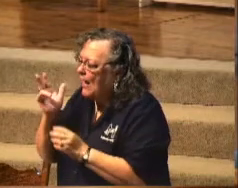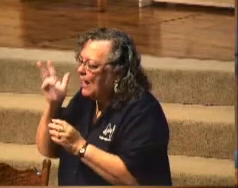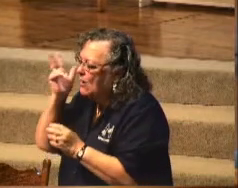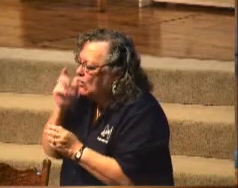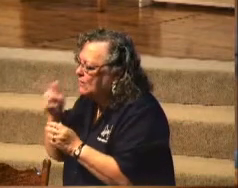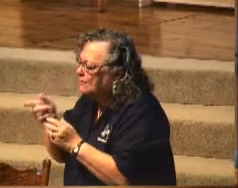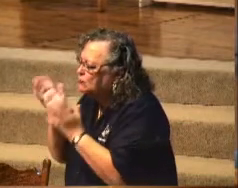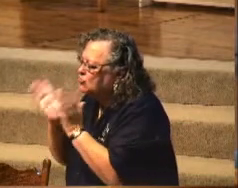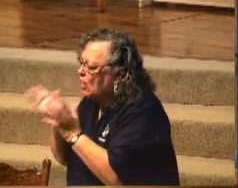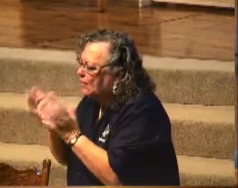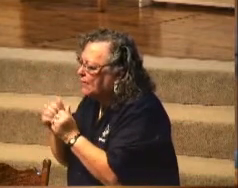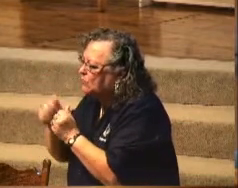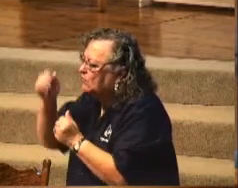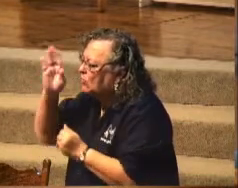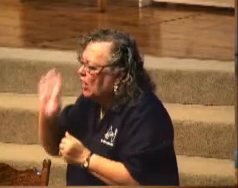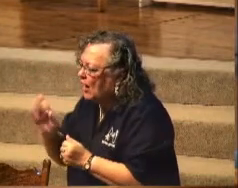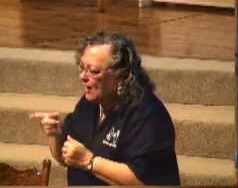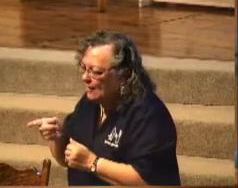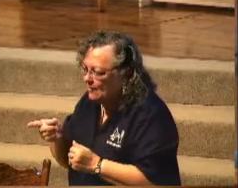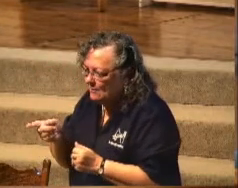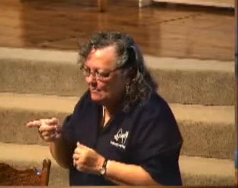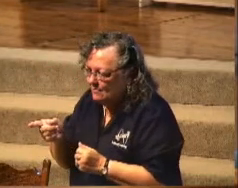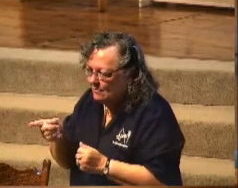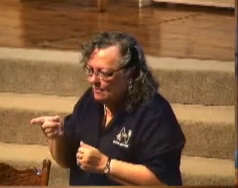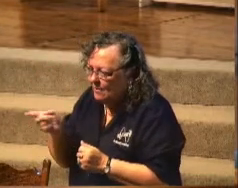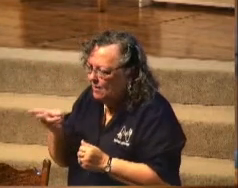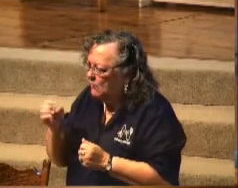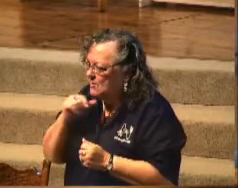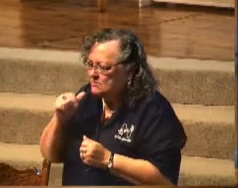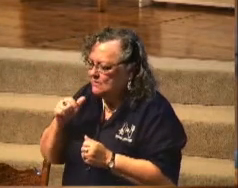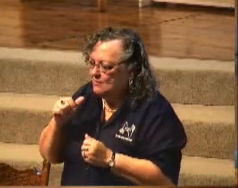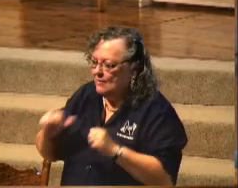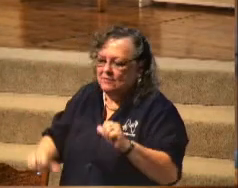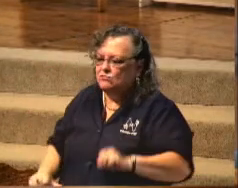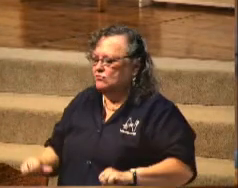with God. God, he wasn't putting on a show.